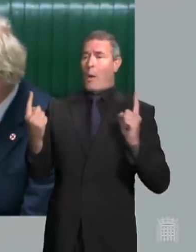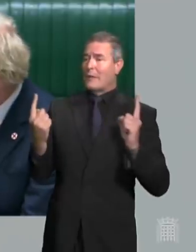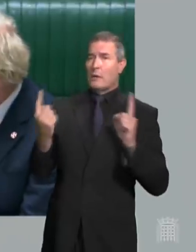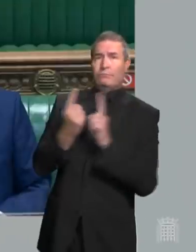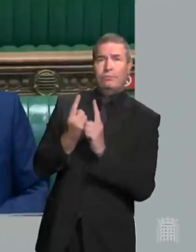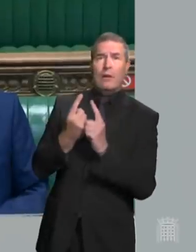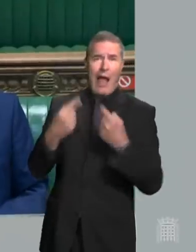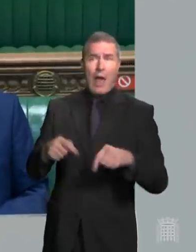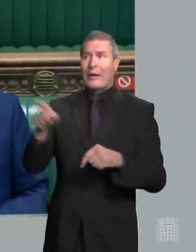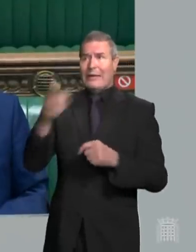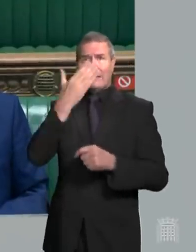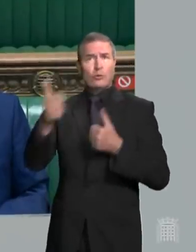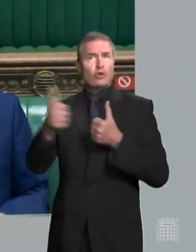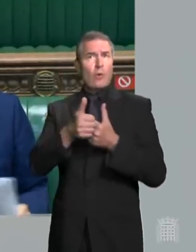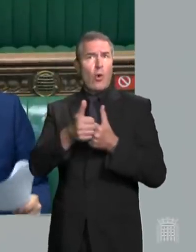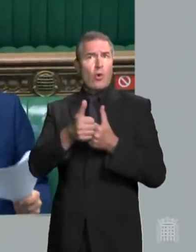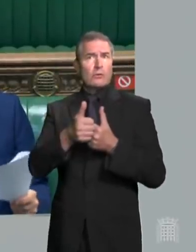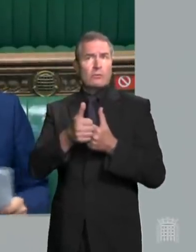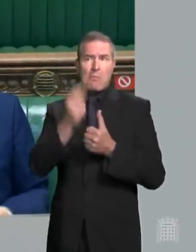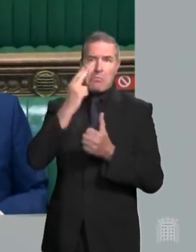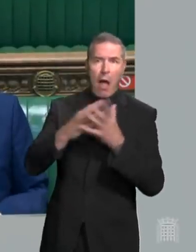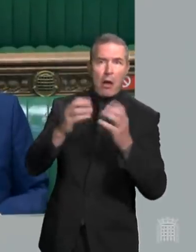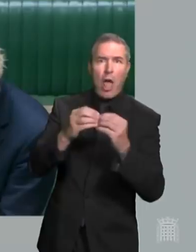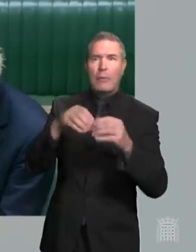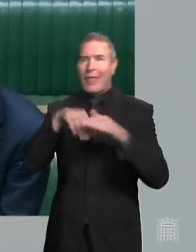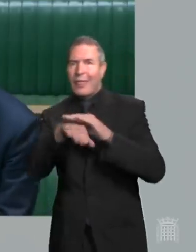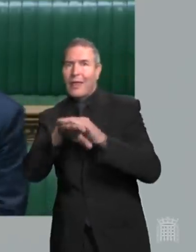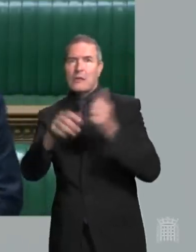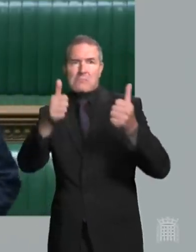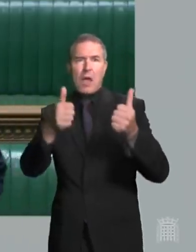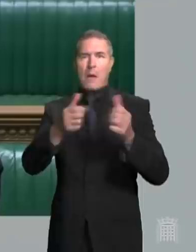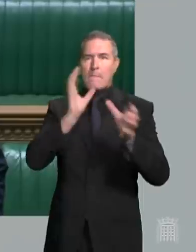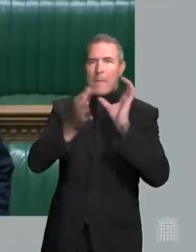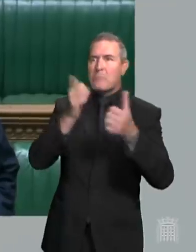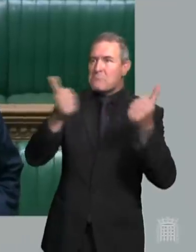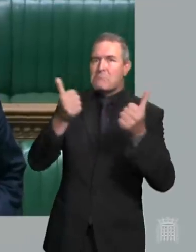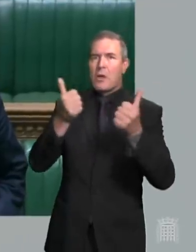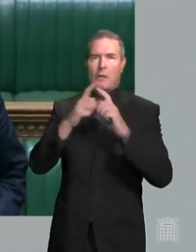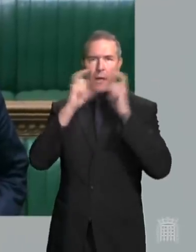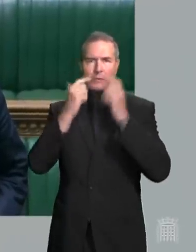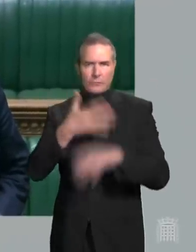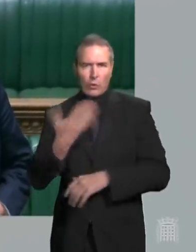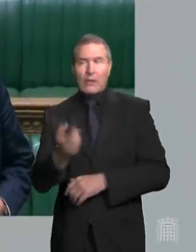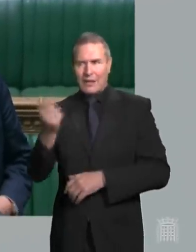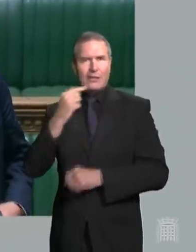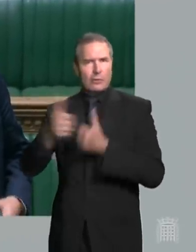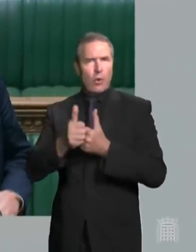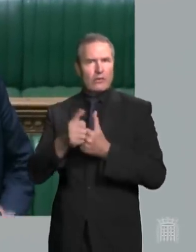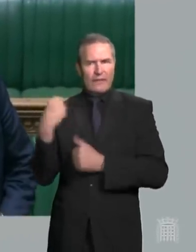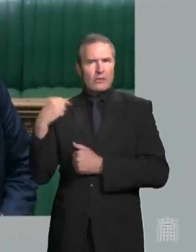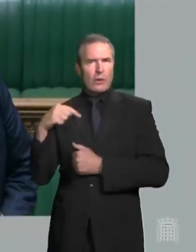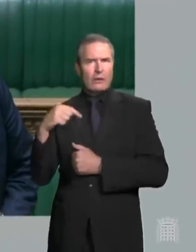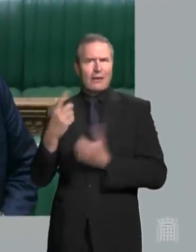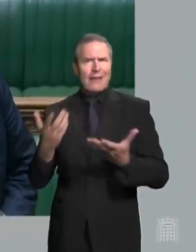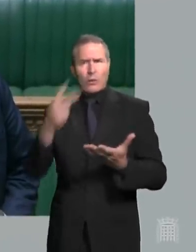seemed to support getting back into nightclubs and getting back into pubs without masks, Mr Speaker. But